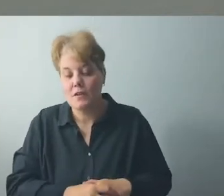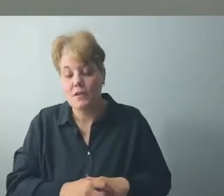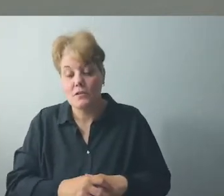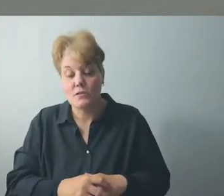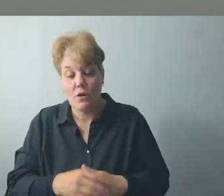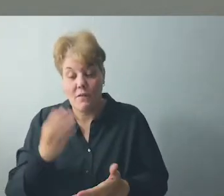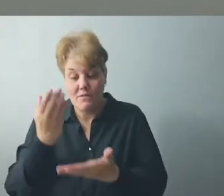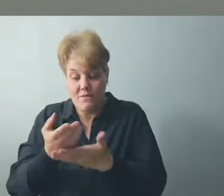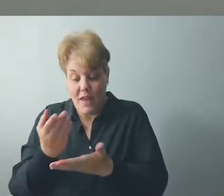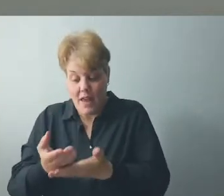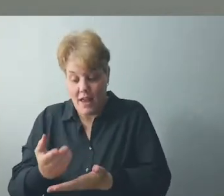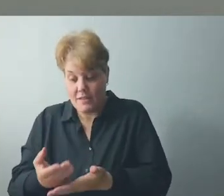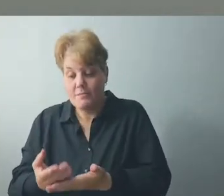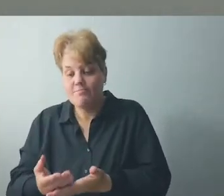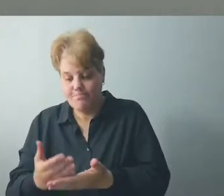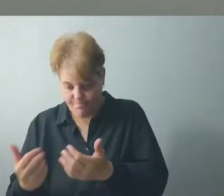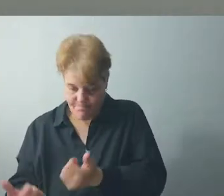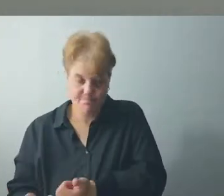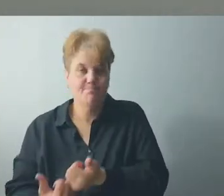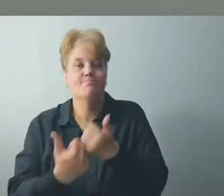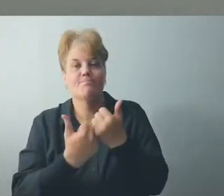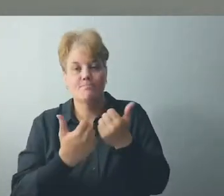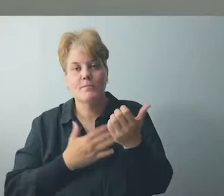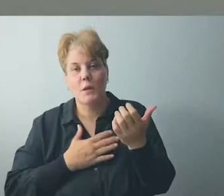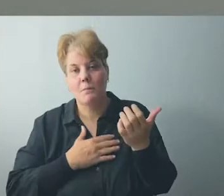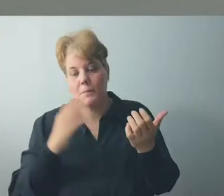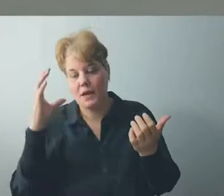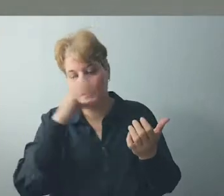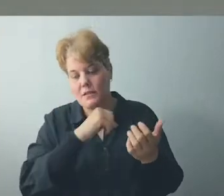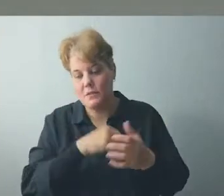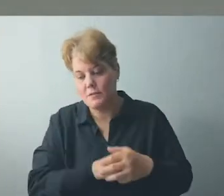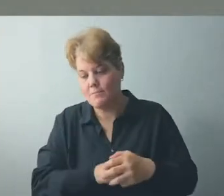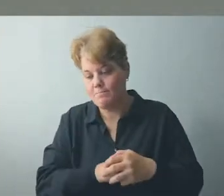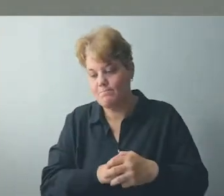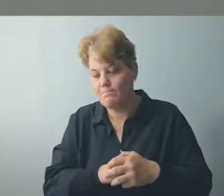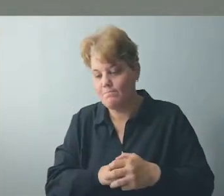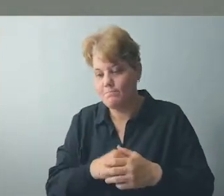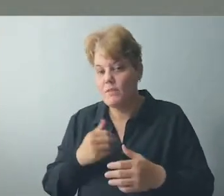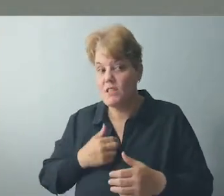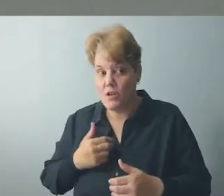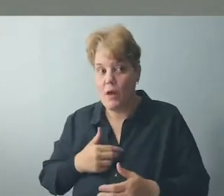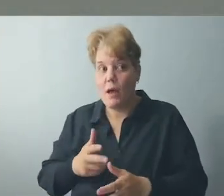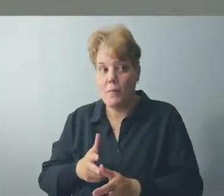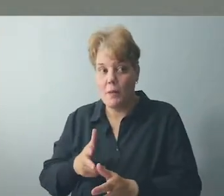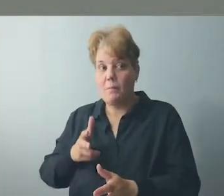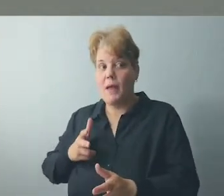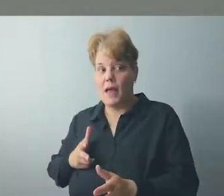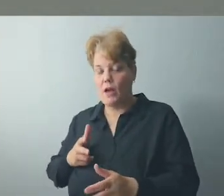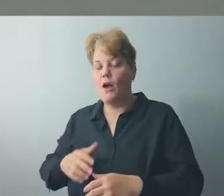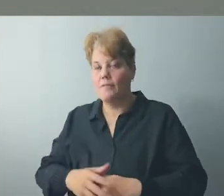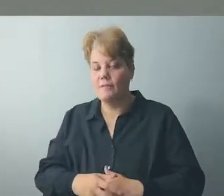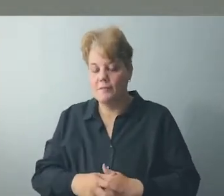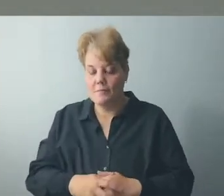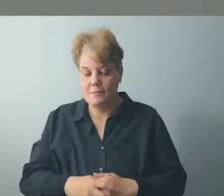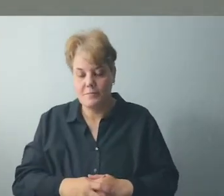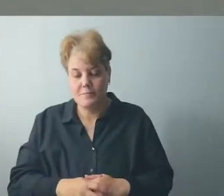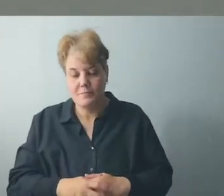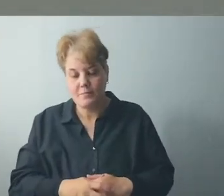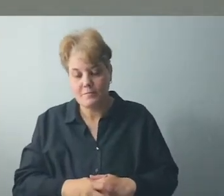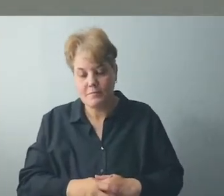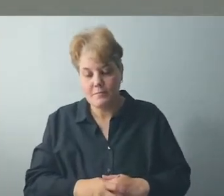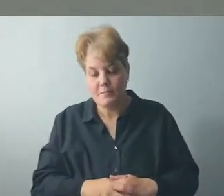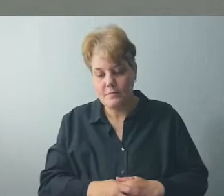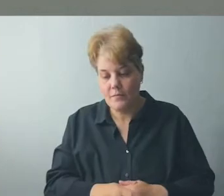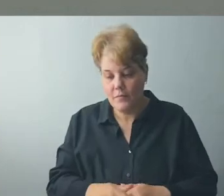berth on the roadway seem to be backed up by some data. Out of this common illustration of my opinion